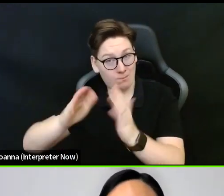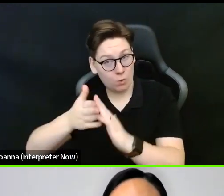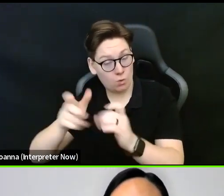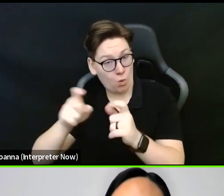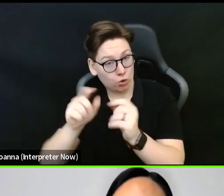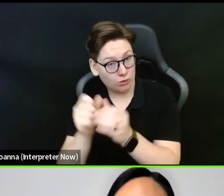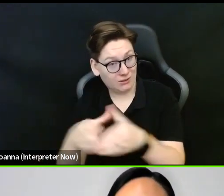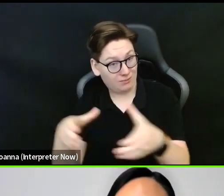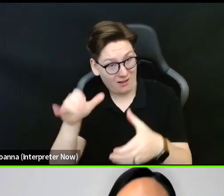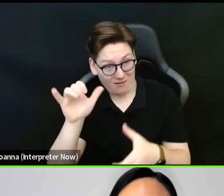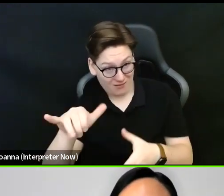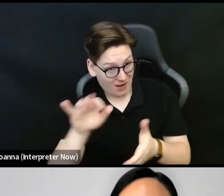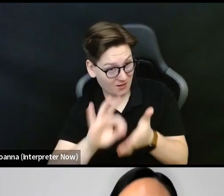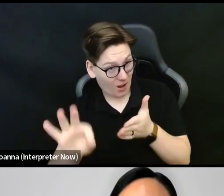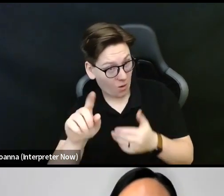count?